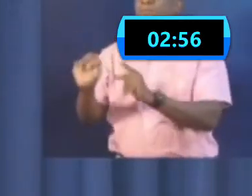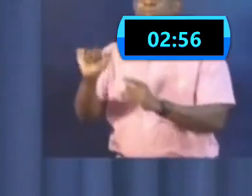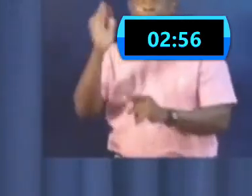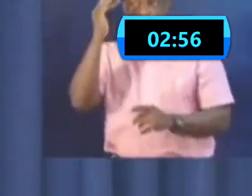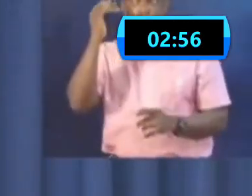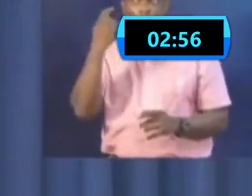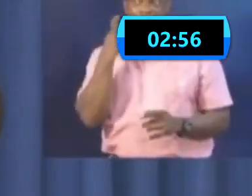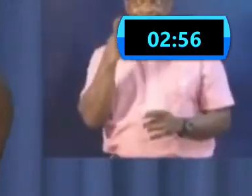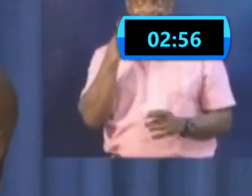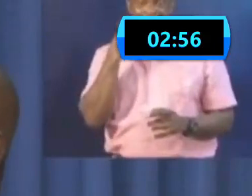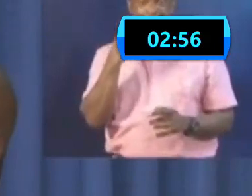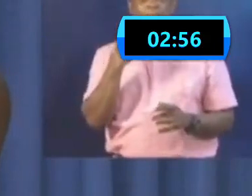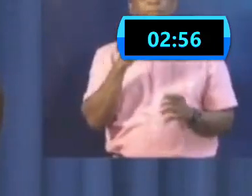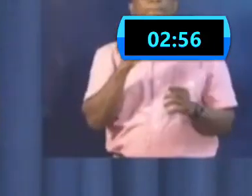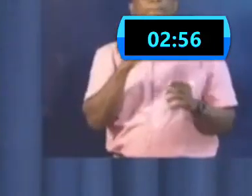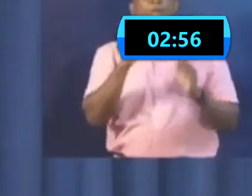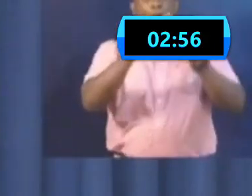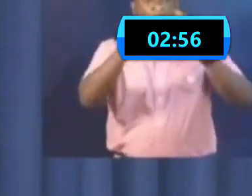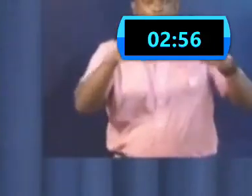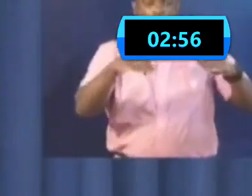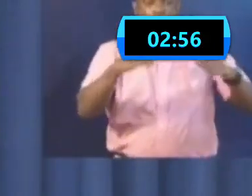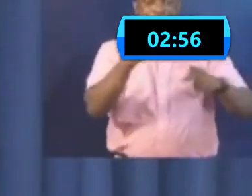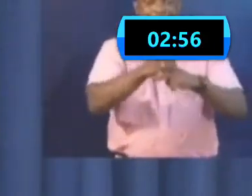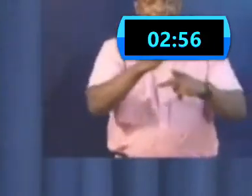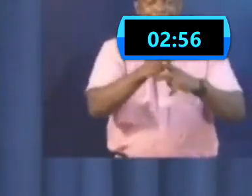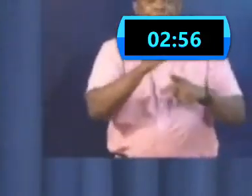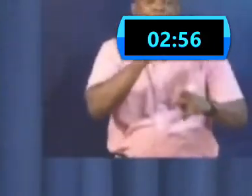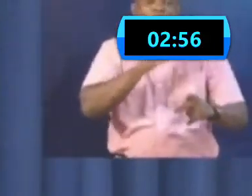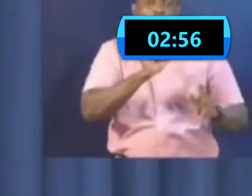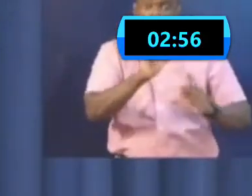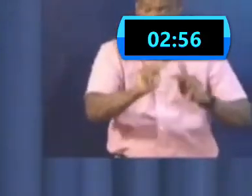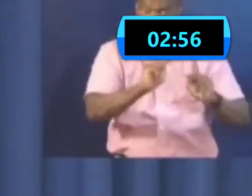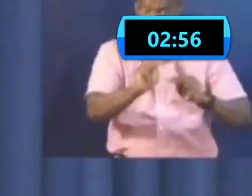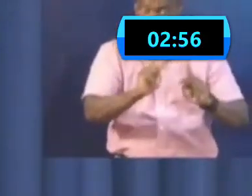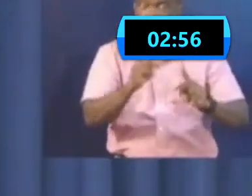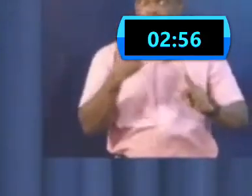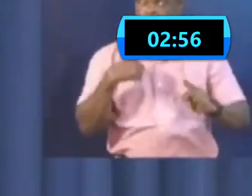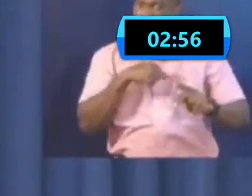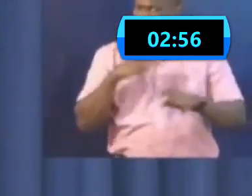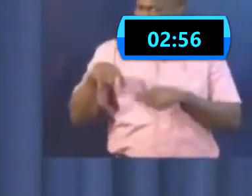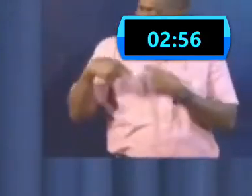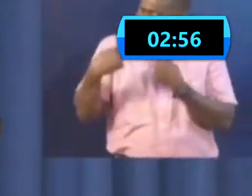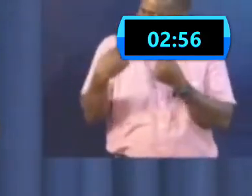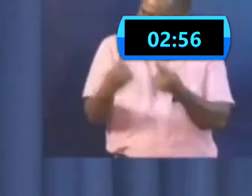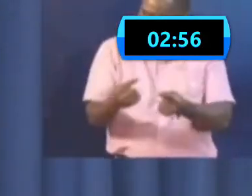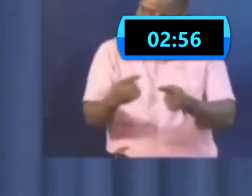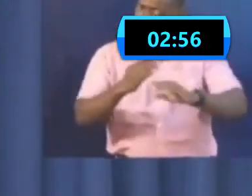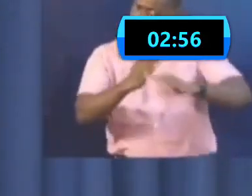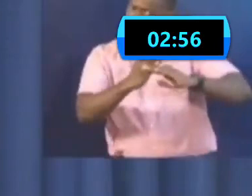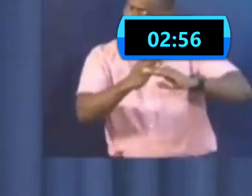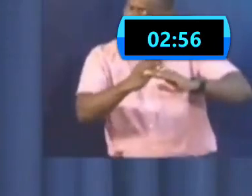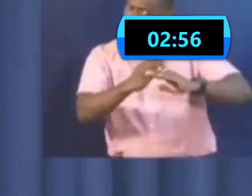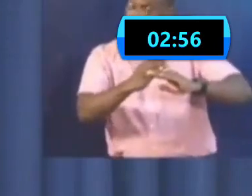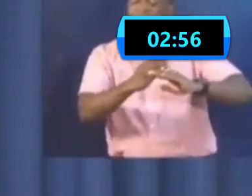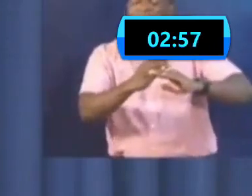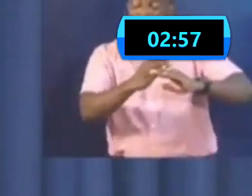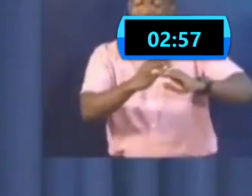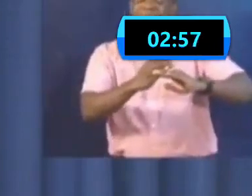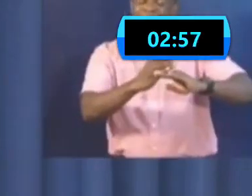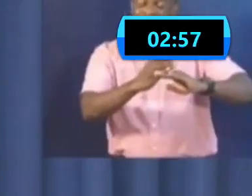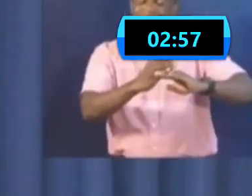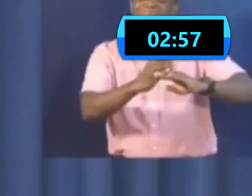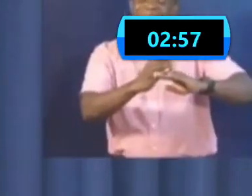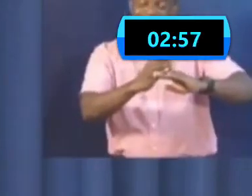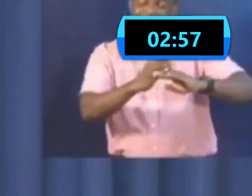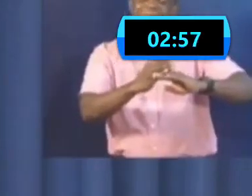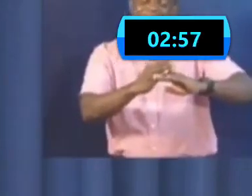I'm to be corrected, we have not lost any person. We far, knock wood in our homes for the aged, which were the